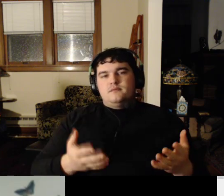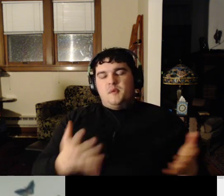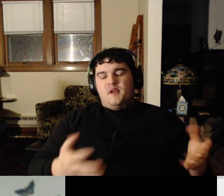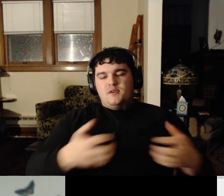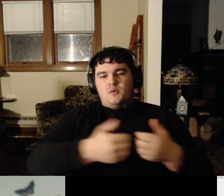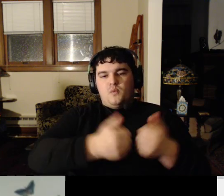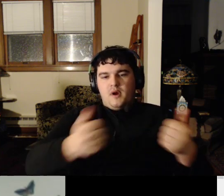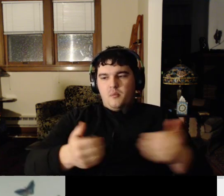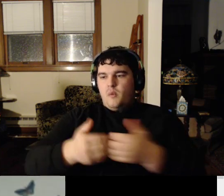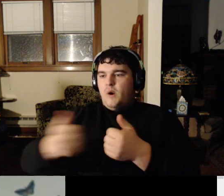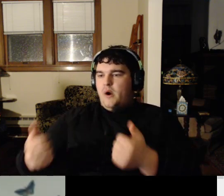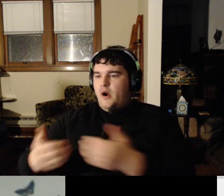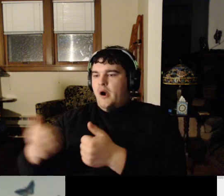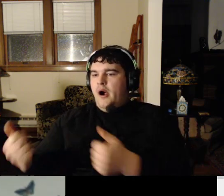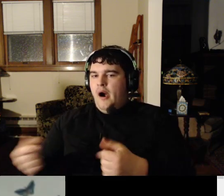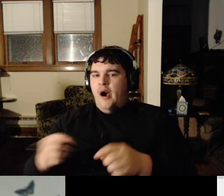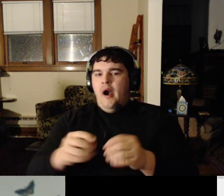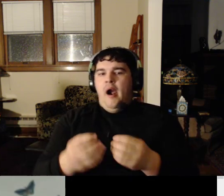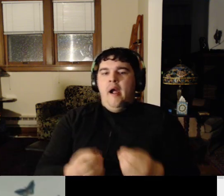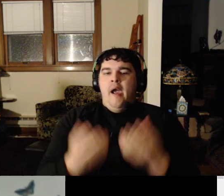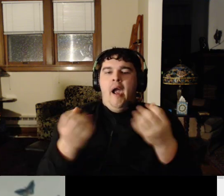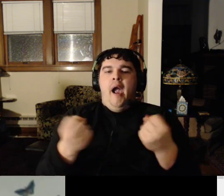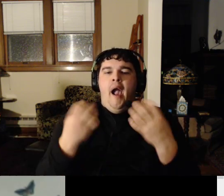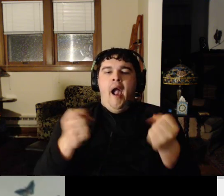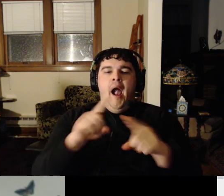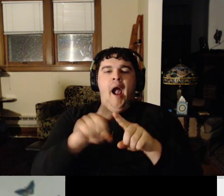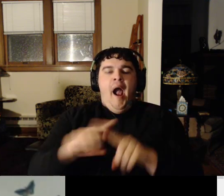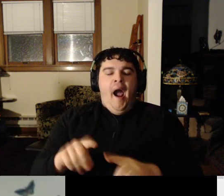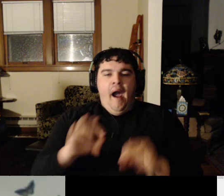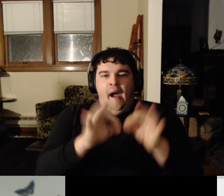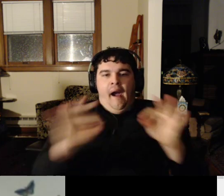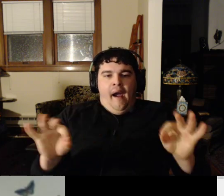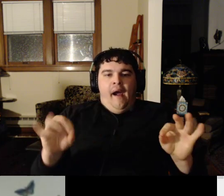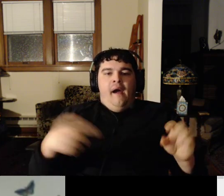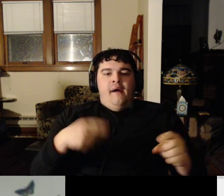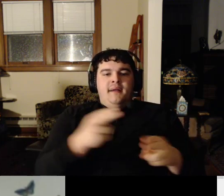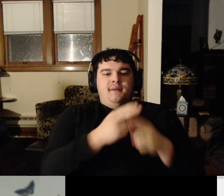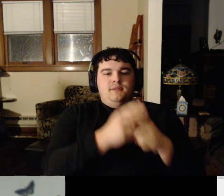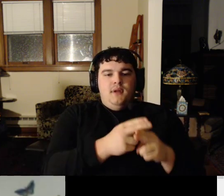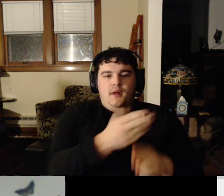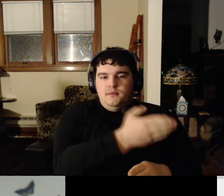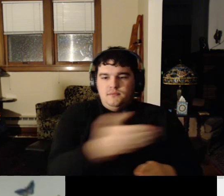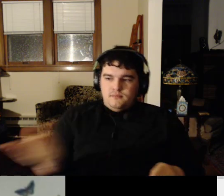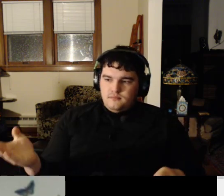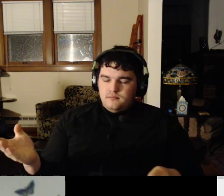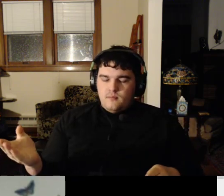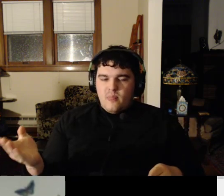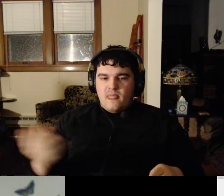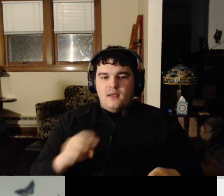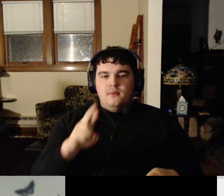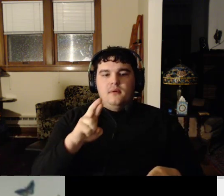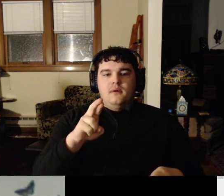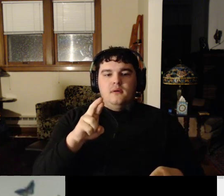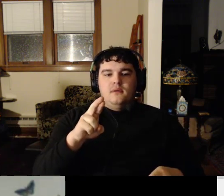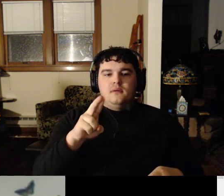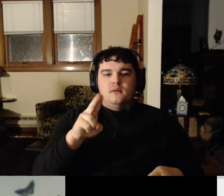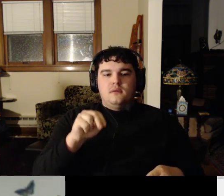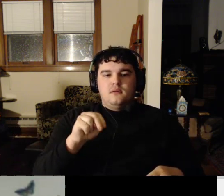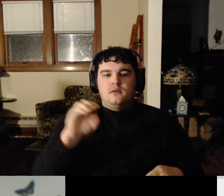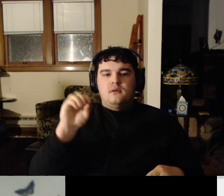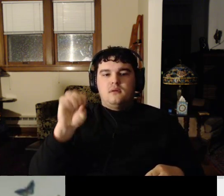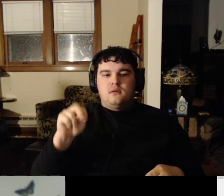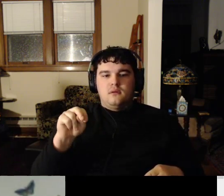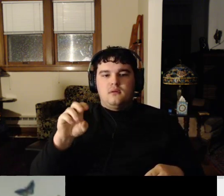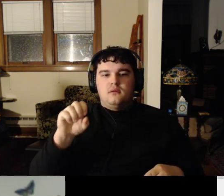So what is this sentence called? Like just how it is. Yes, a run-on sentence. Have y'all talked about run-on sentences?